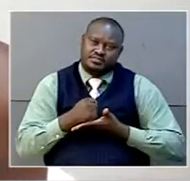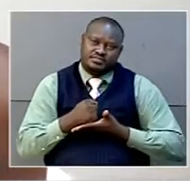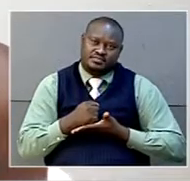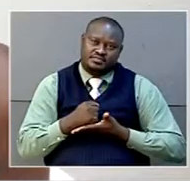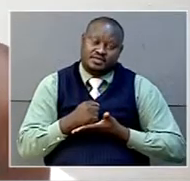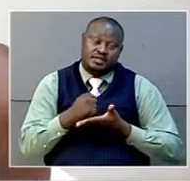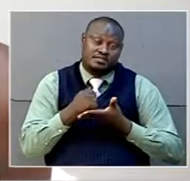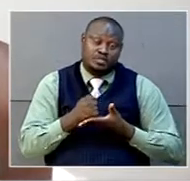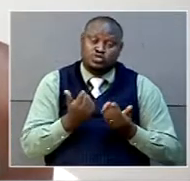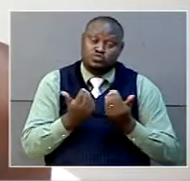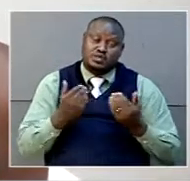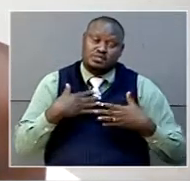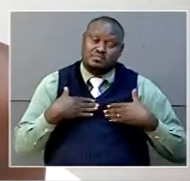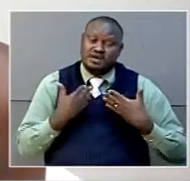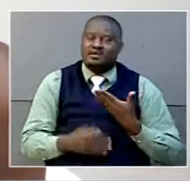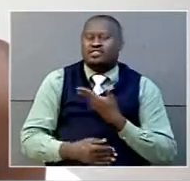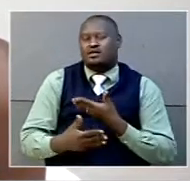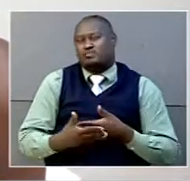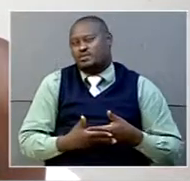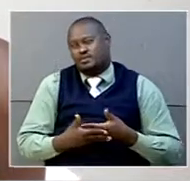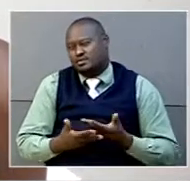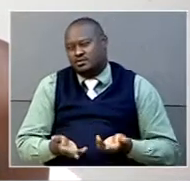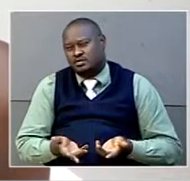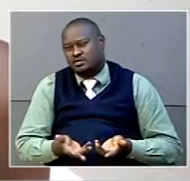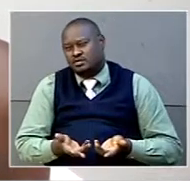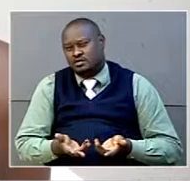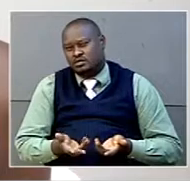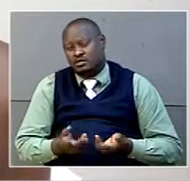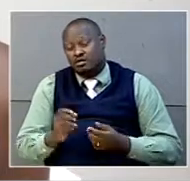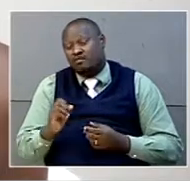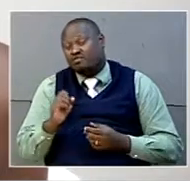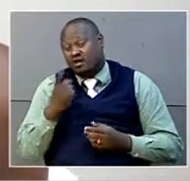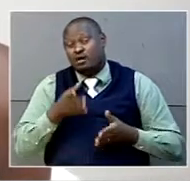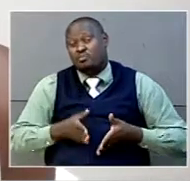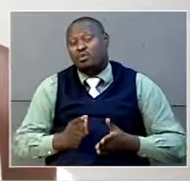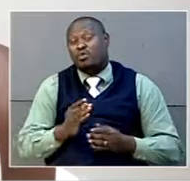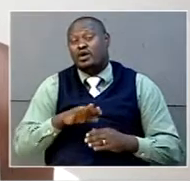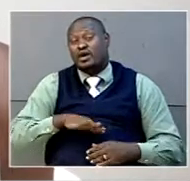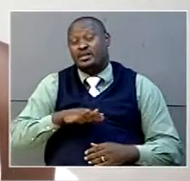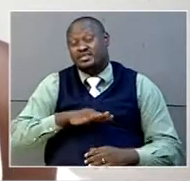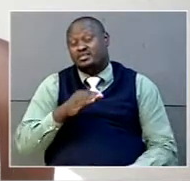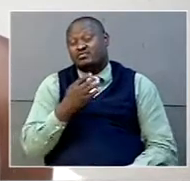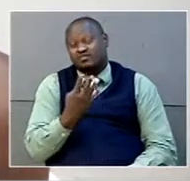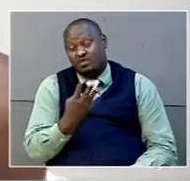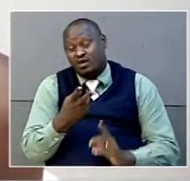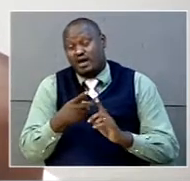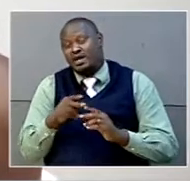she does not want heart, she want to well, she does not to well.